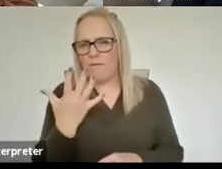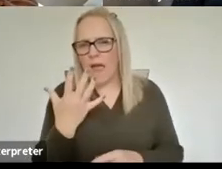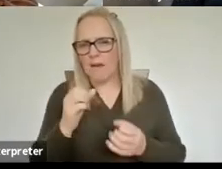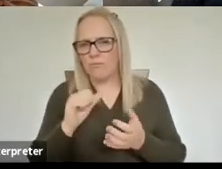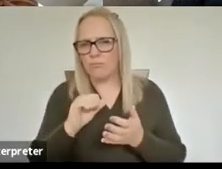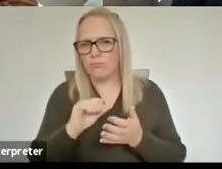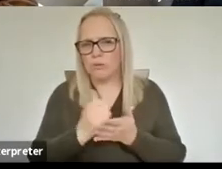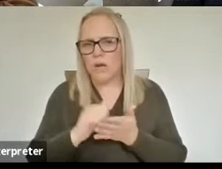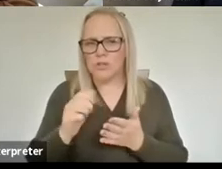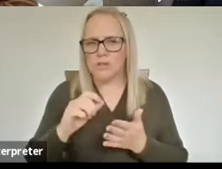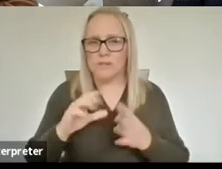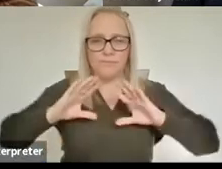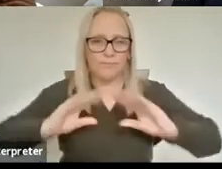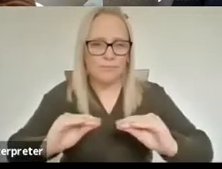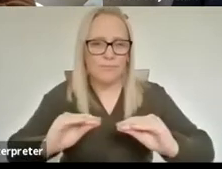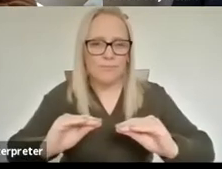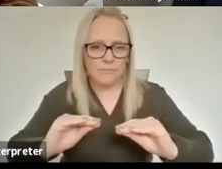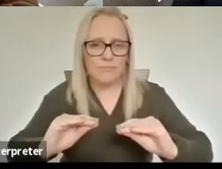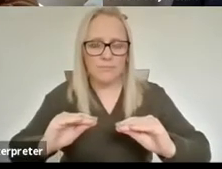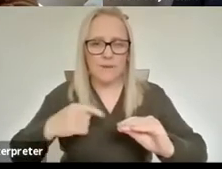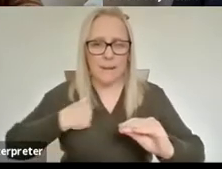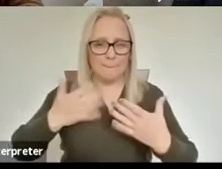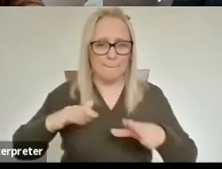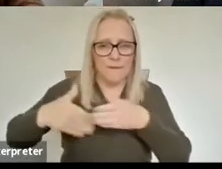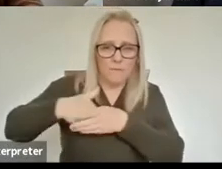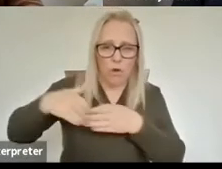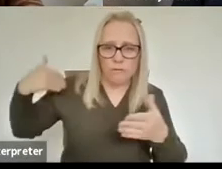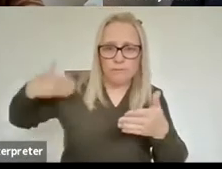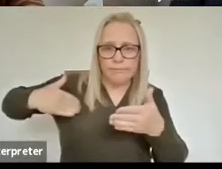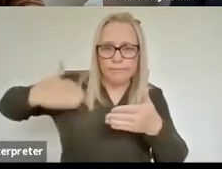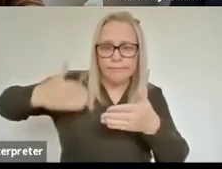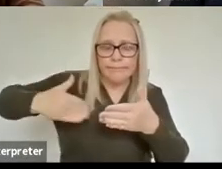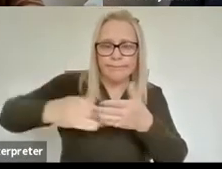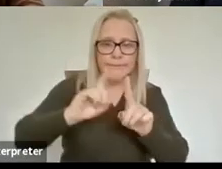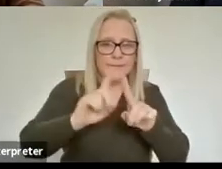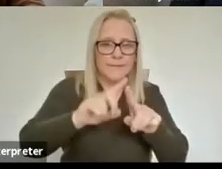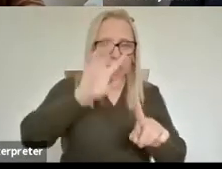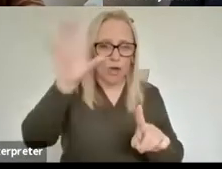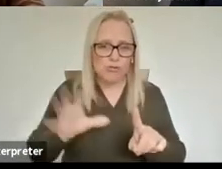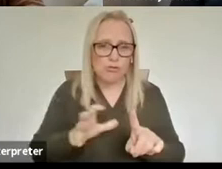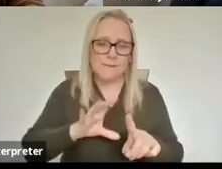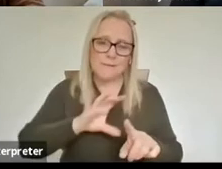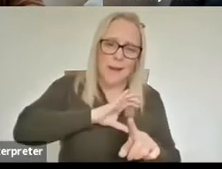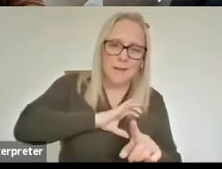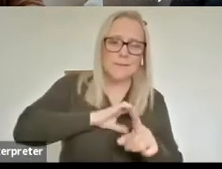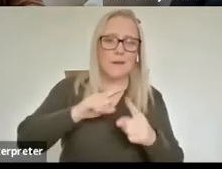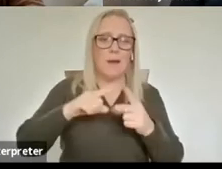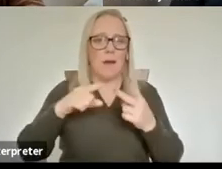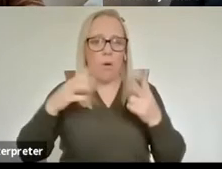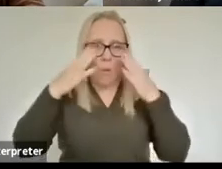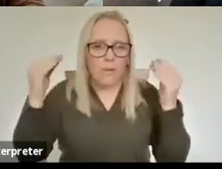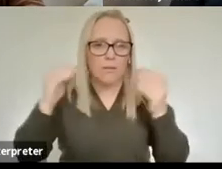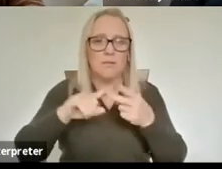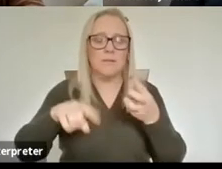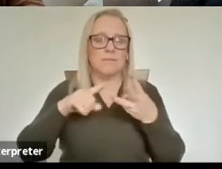to be interrupted uh that I was involved with in different countries in Canada in Holland in Athens